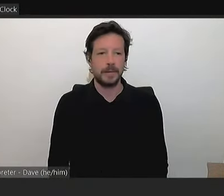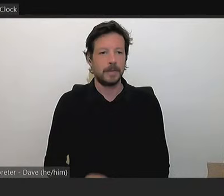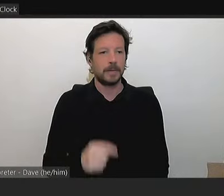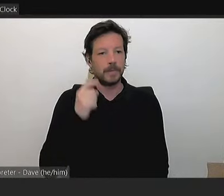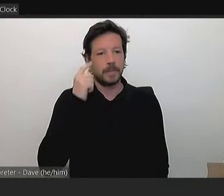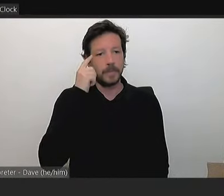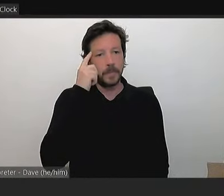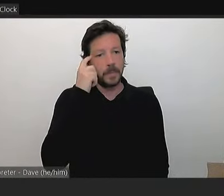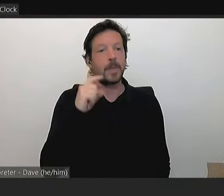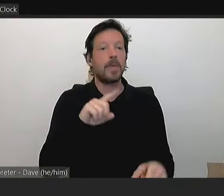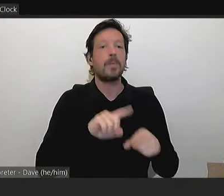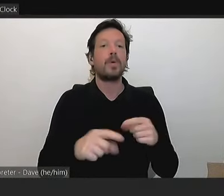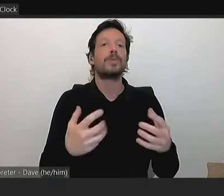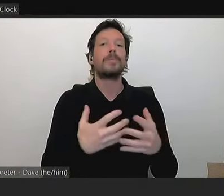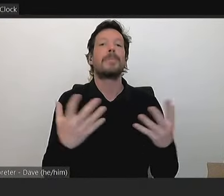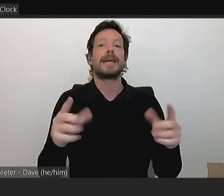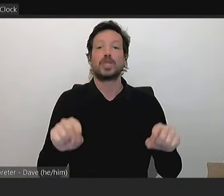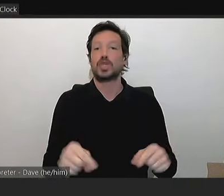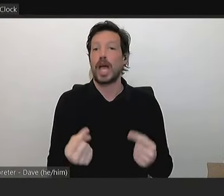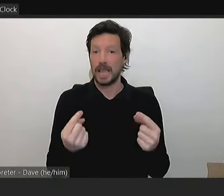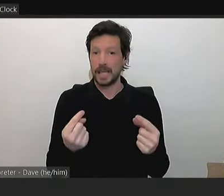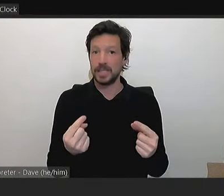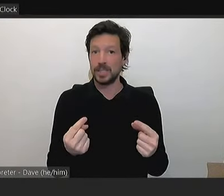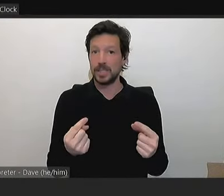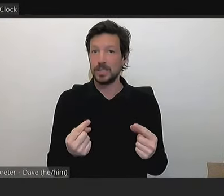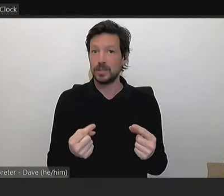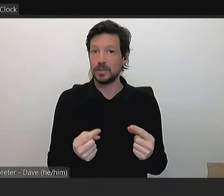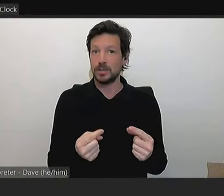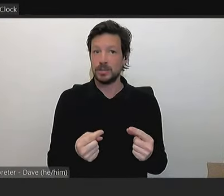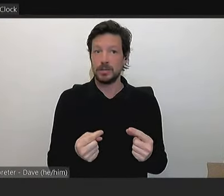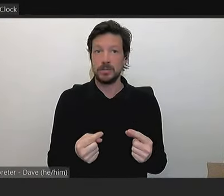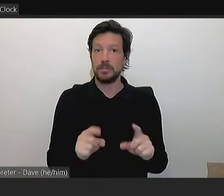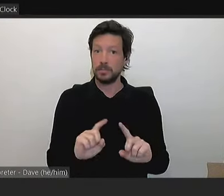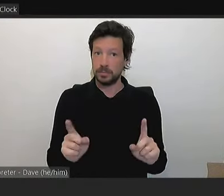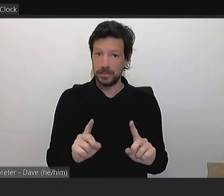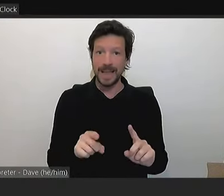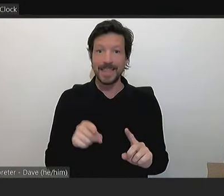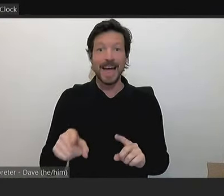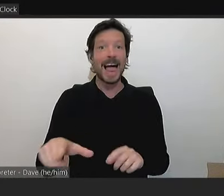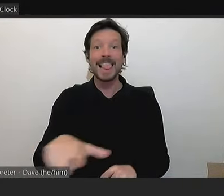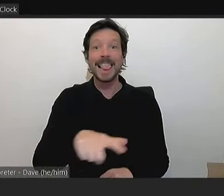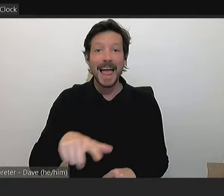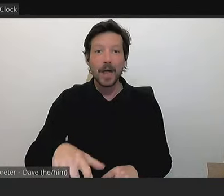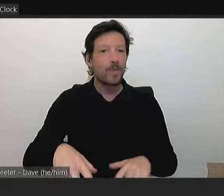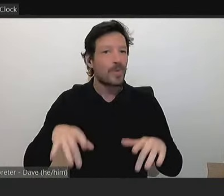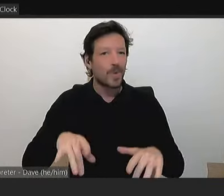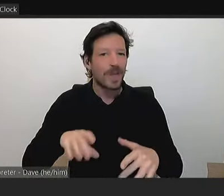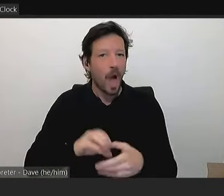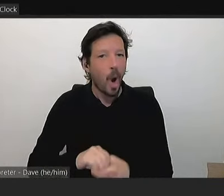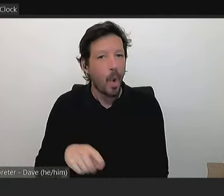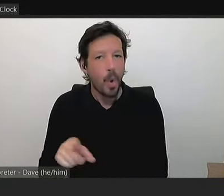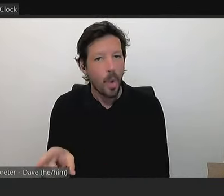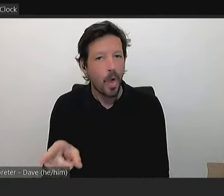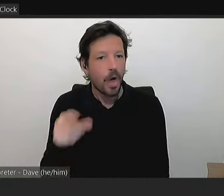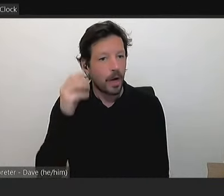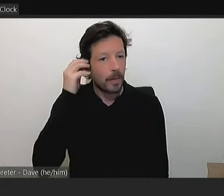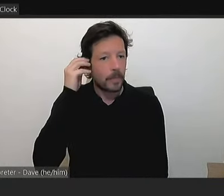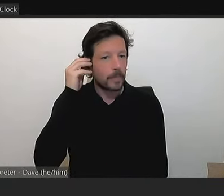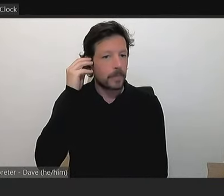challenge, I think, for me in this amendment is the fact that we don't yet own this land. And I have very